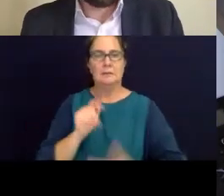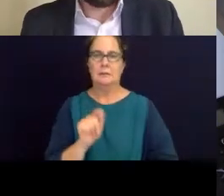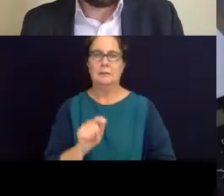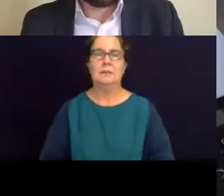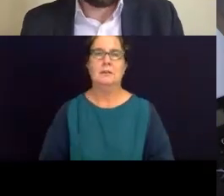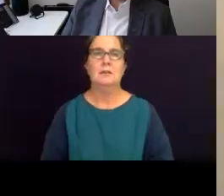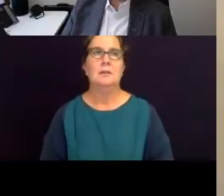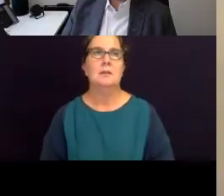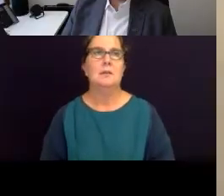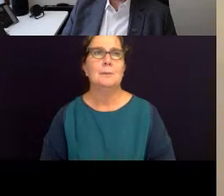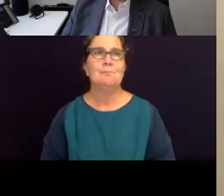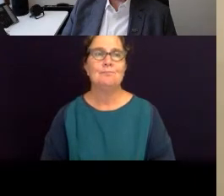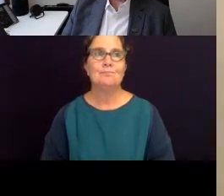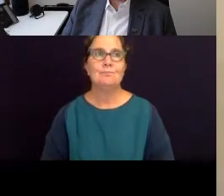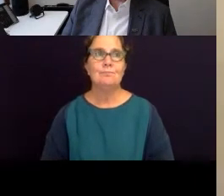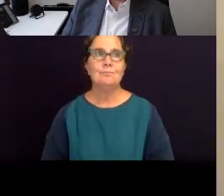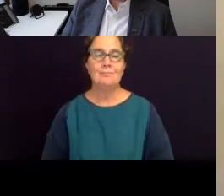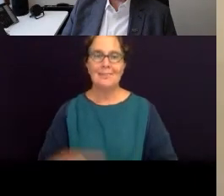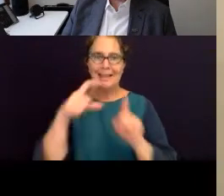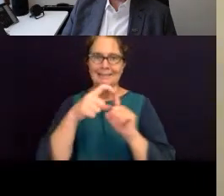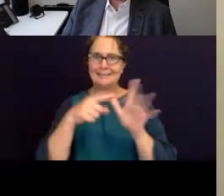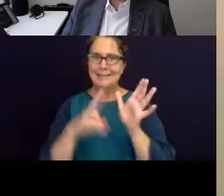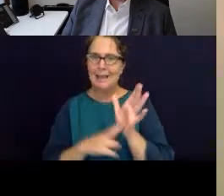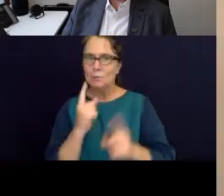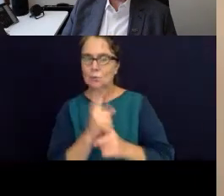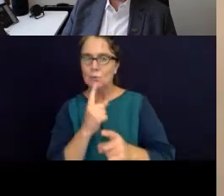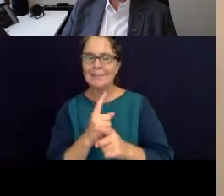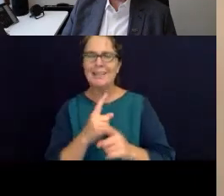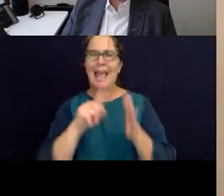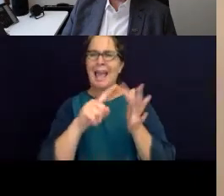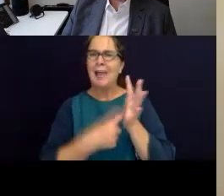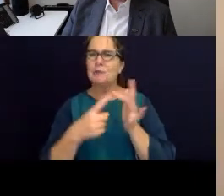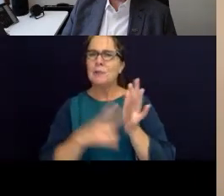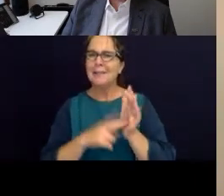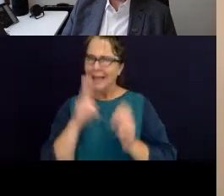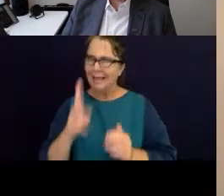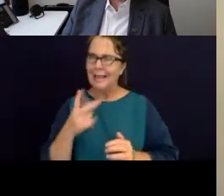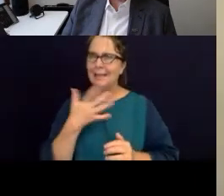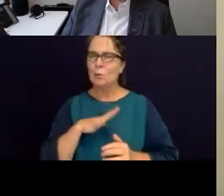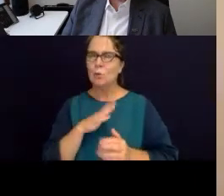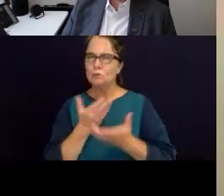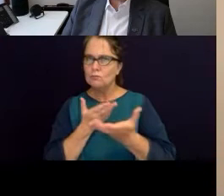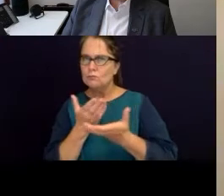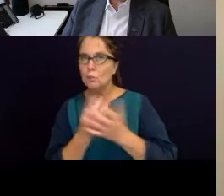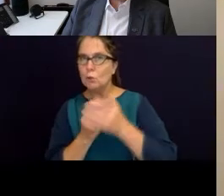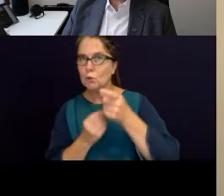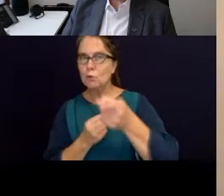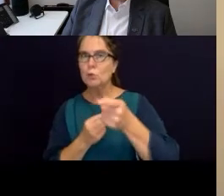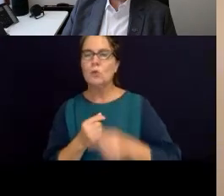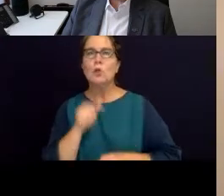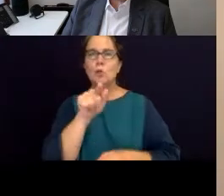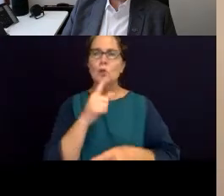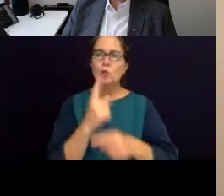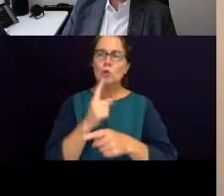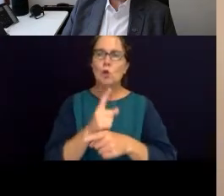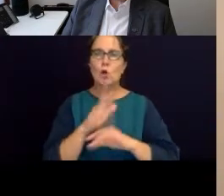And I'll bring you back in now. And you spoke about how this is, you know, still quite a nascent